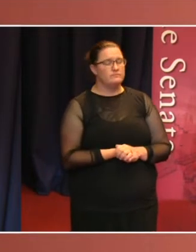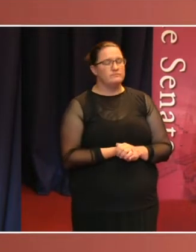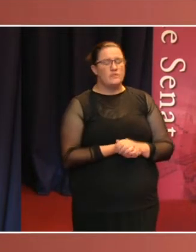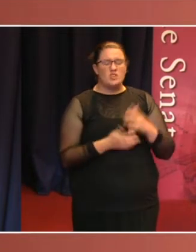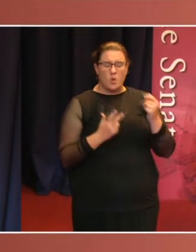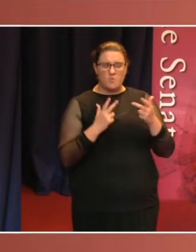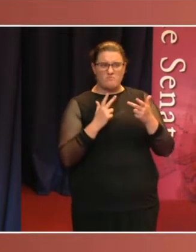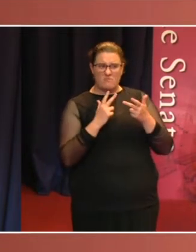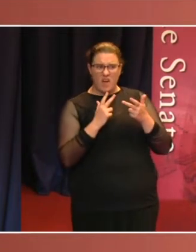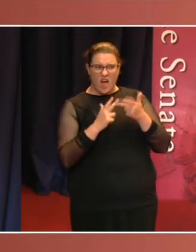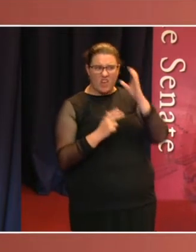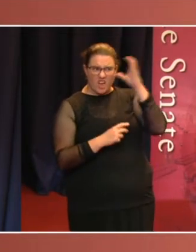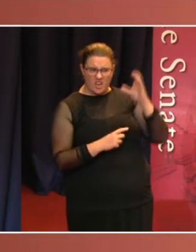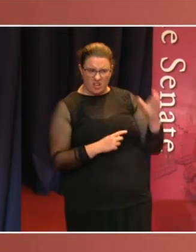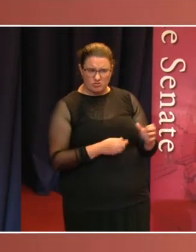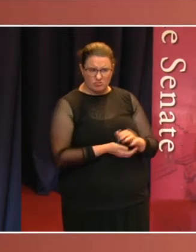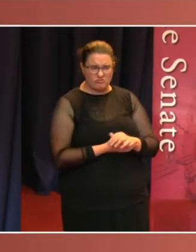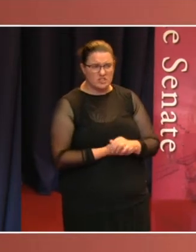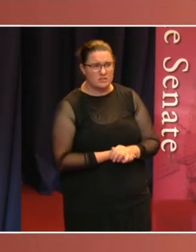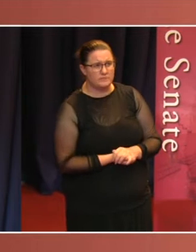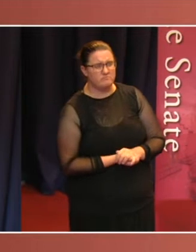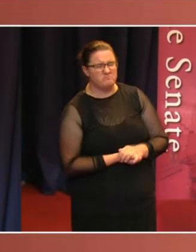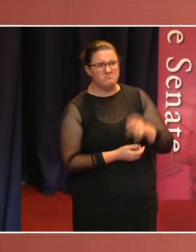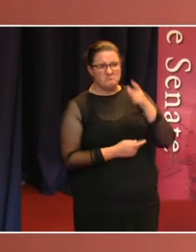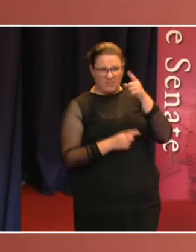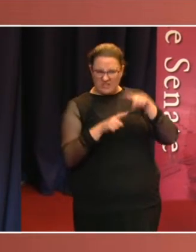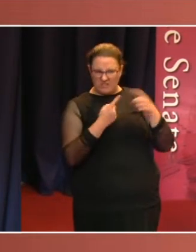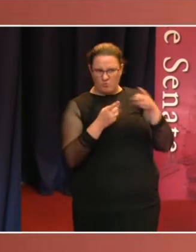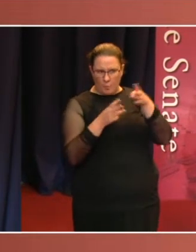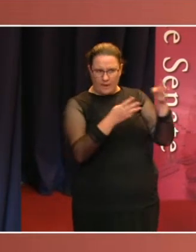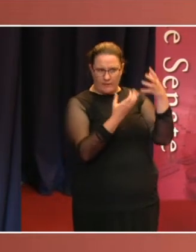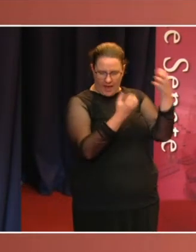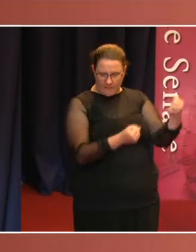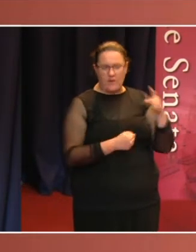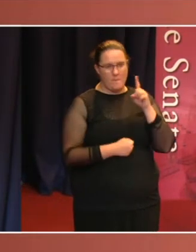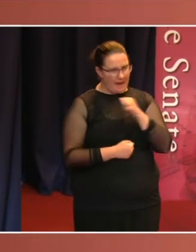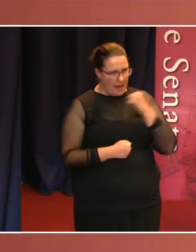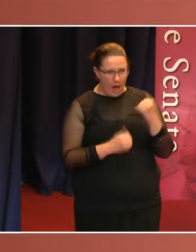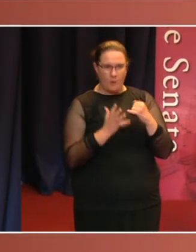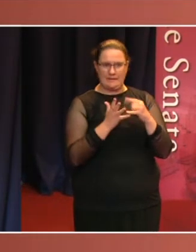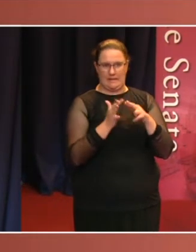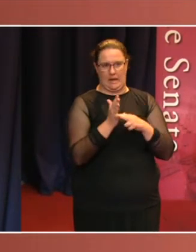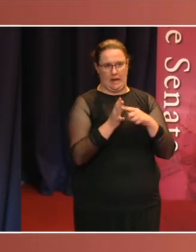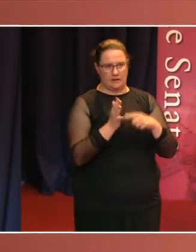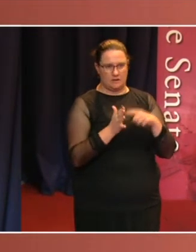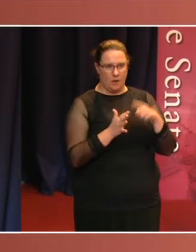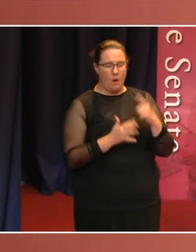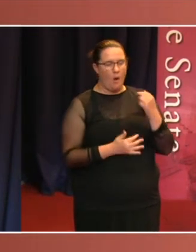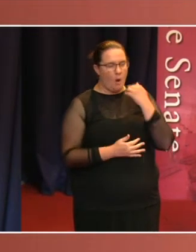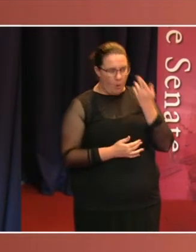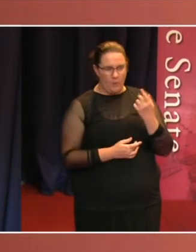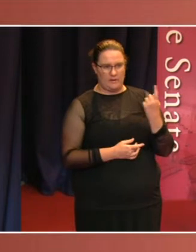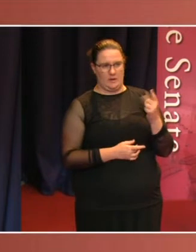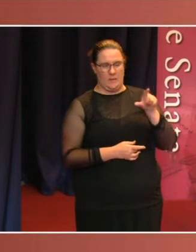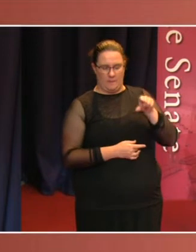jurisdictions, the Senate has always been elected and with the same franchise as the House of Representatives.